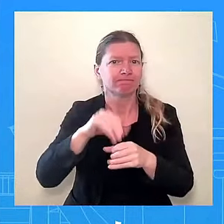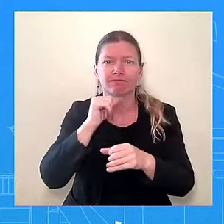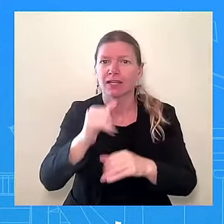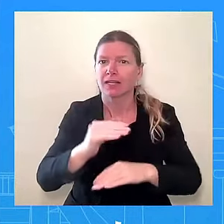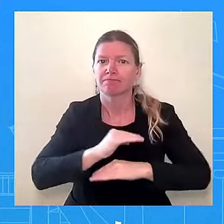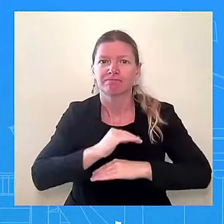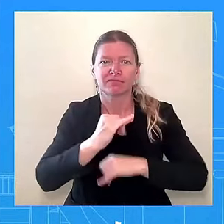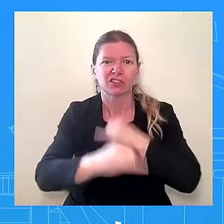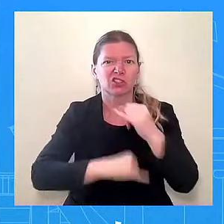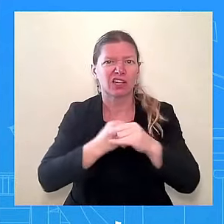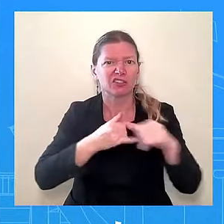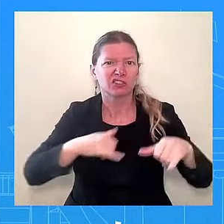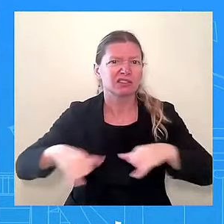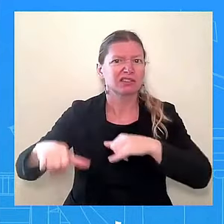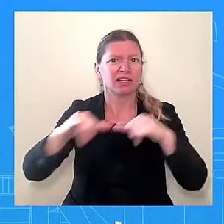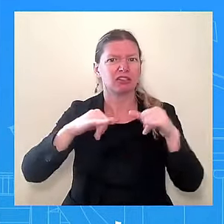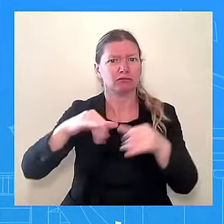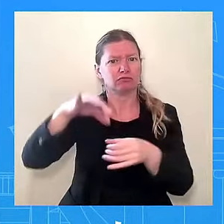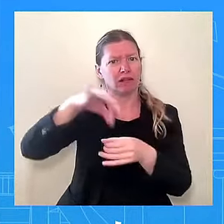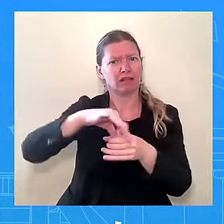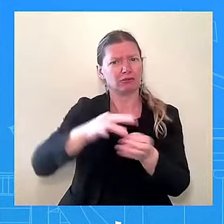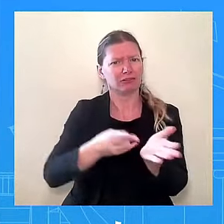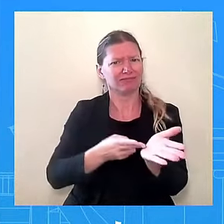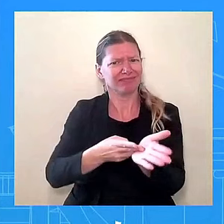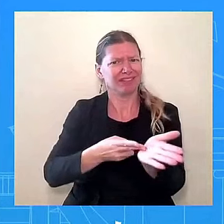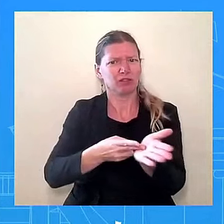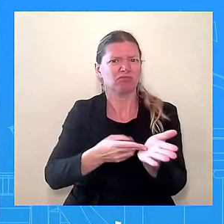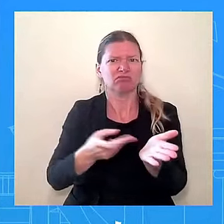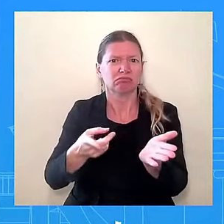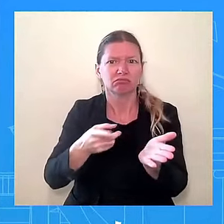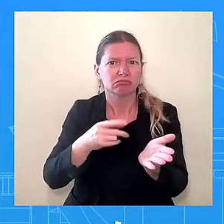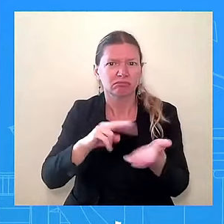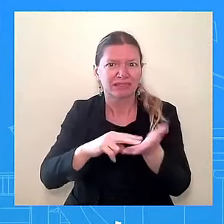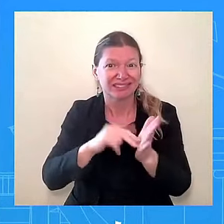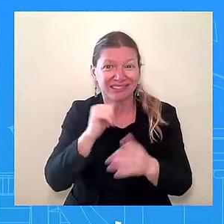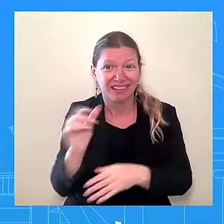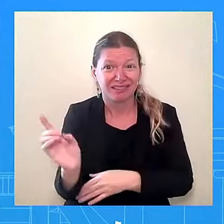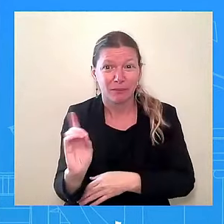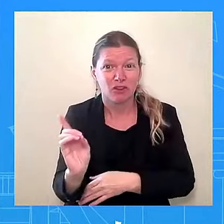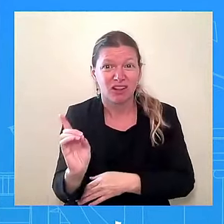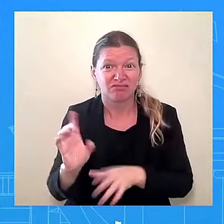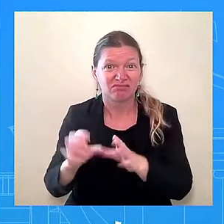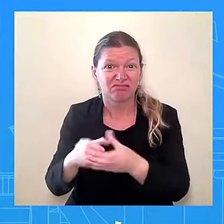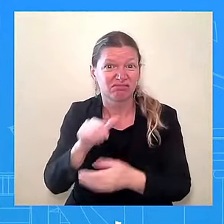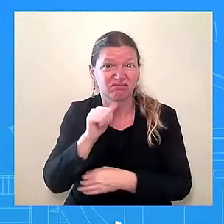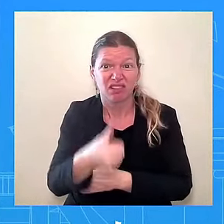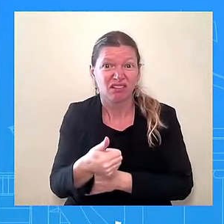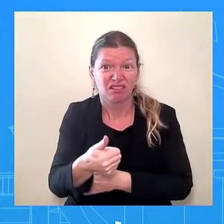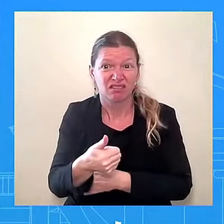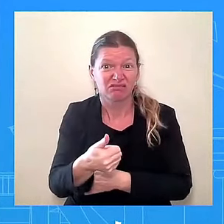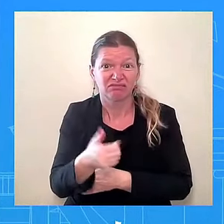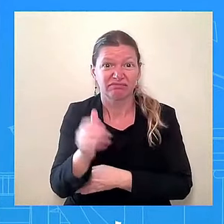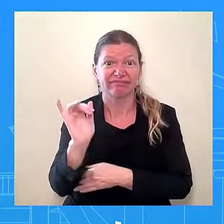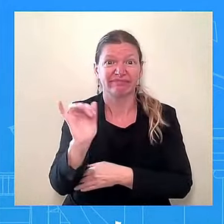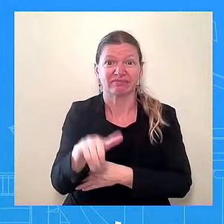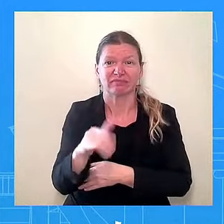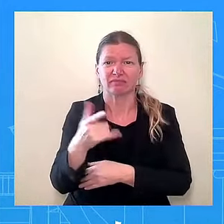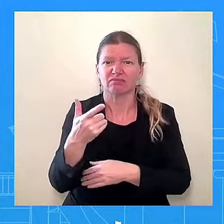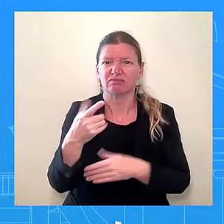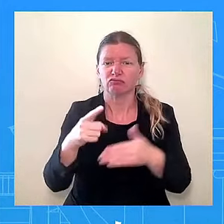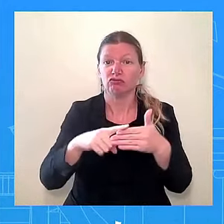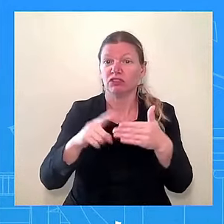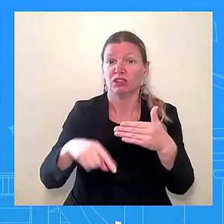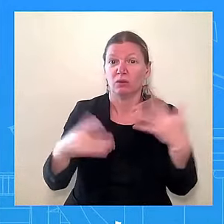that the, quote, authorities' failure to announce disaggregated results by polling station constitutes a serious breach of